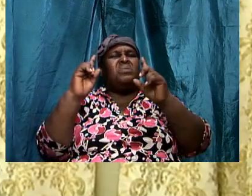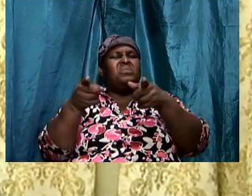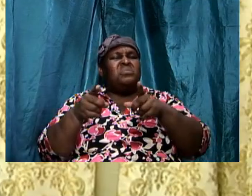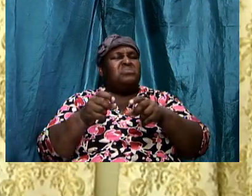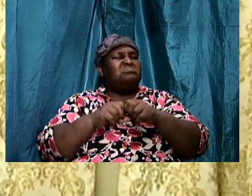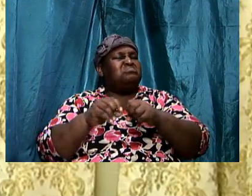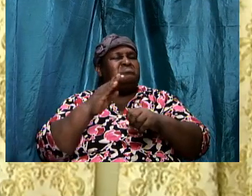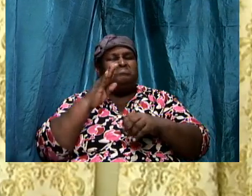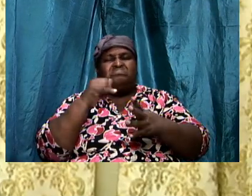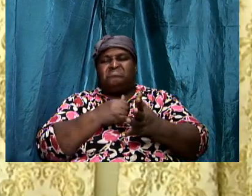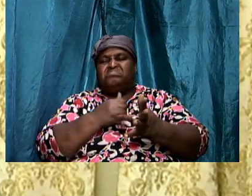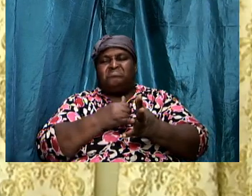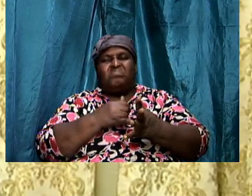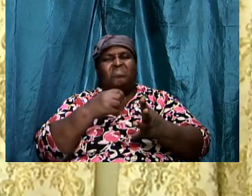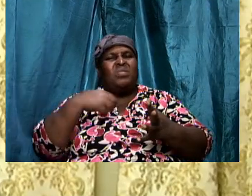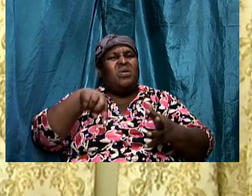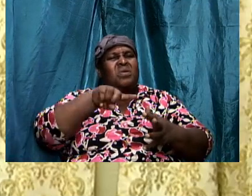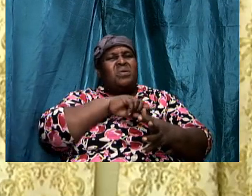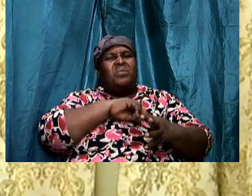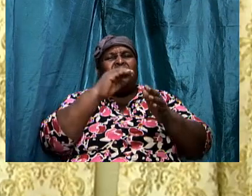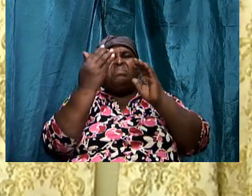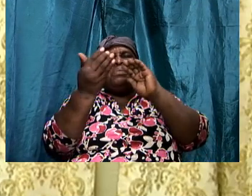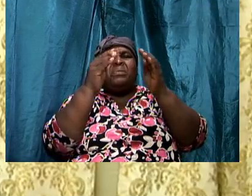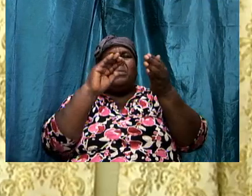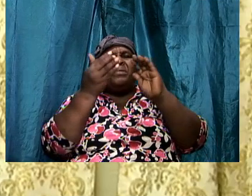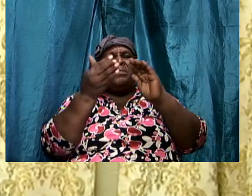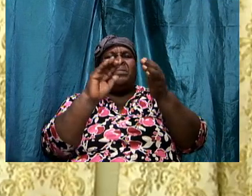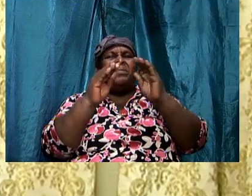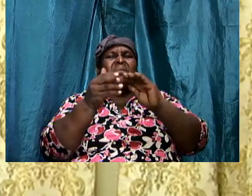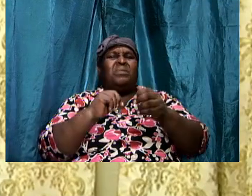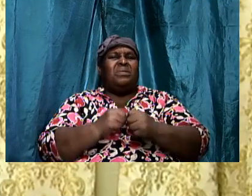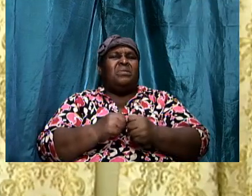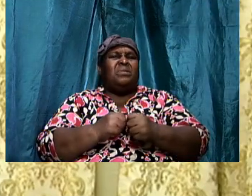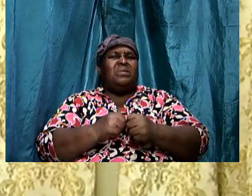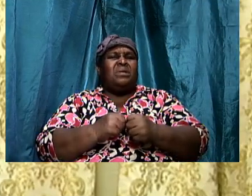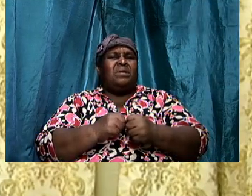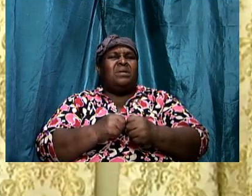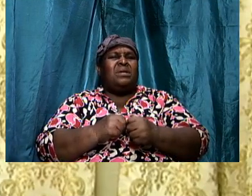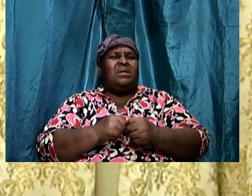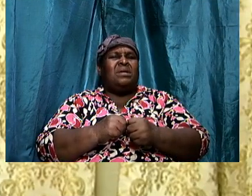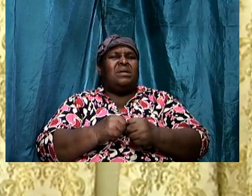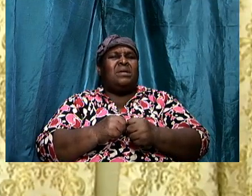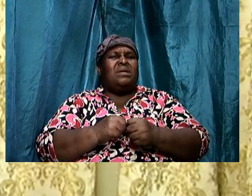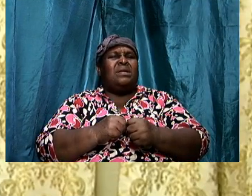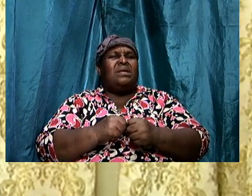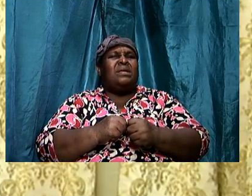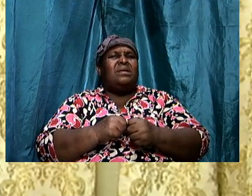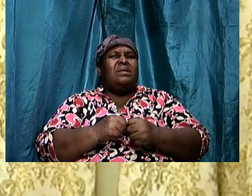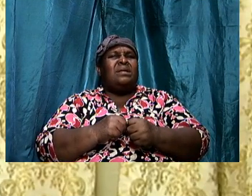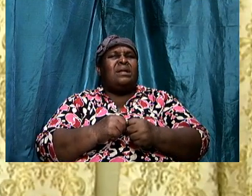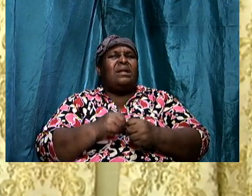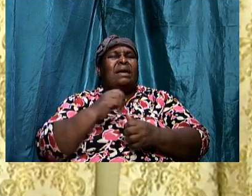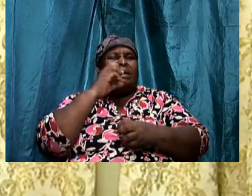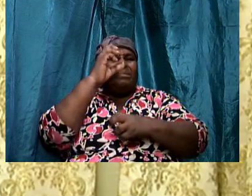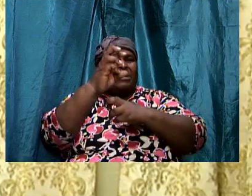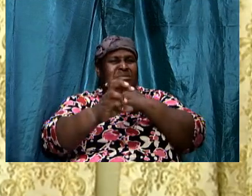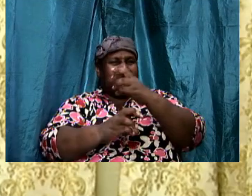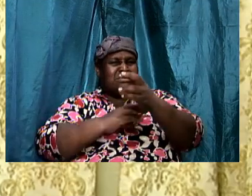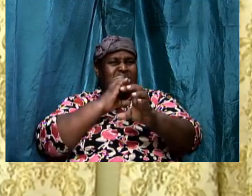it. We have become acclimatized. We have now taken for granted.